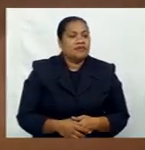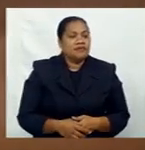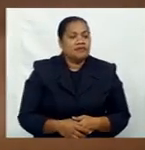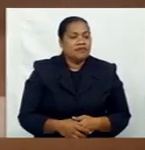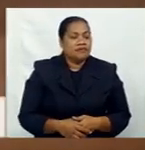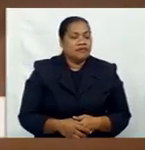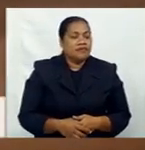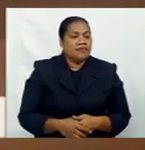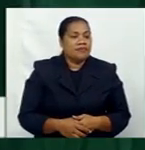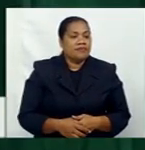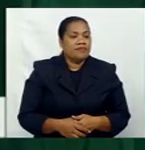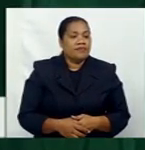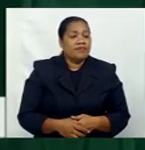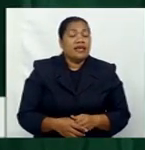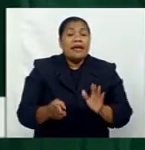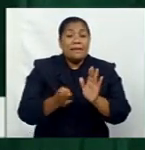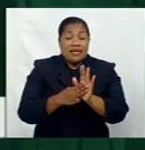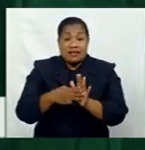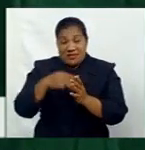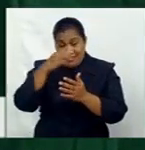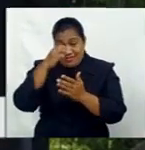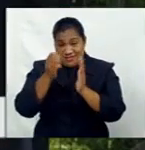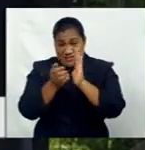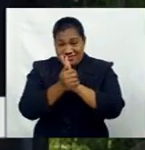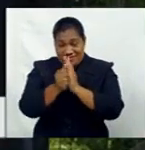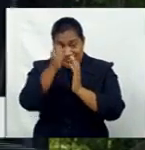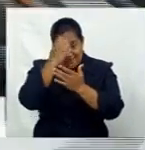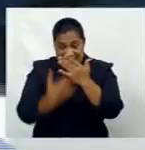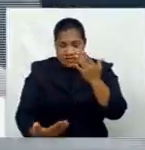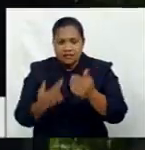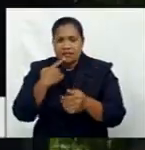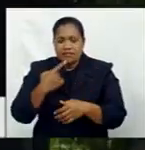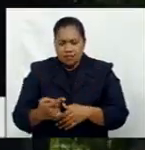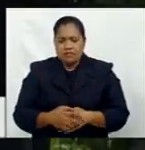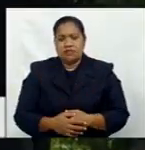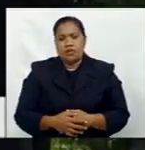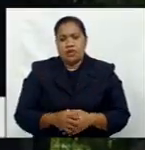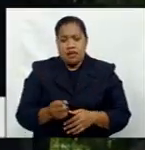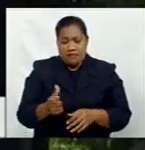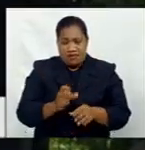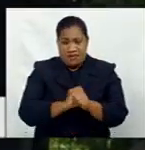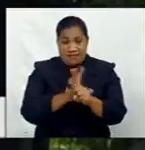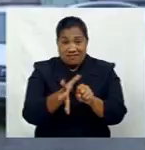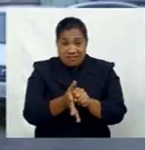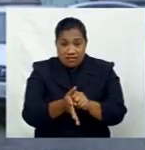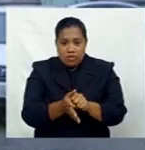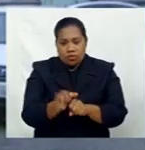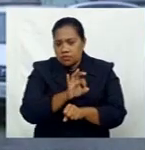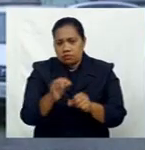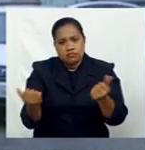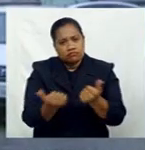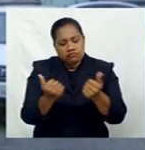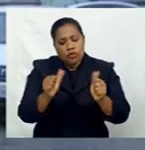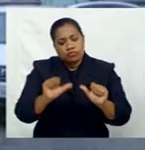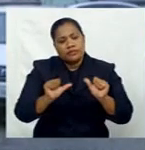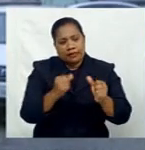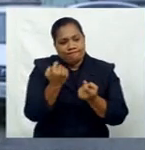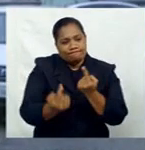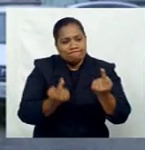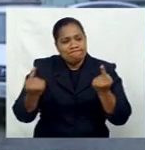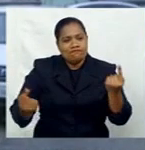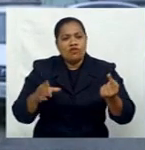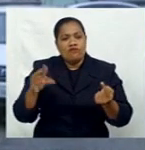Medical experts say antibodies developed after a COVID infection will not be enough to protect individuals from getting